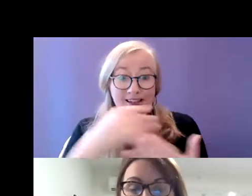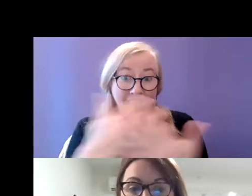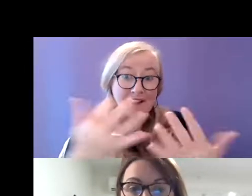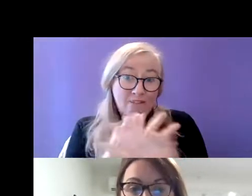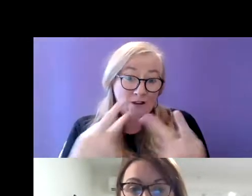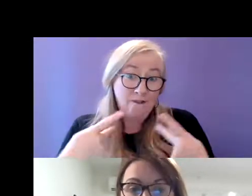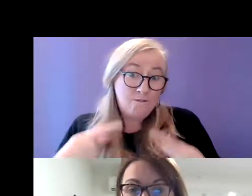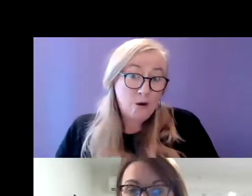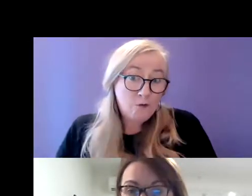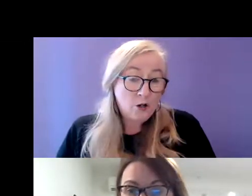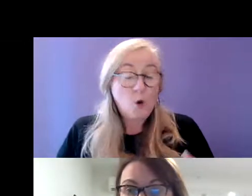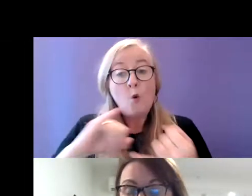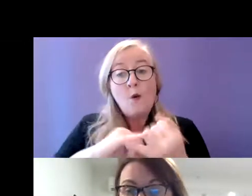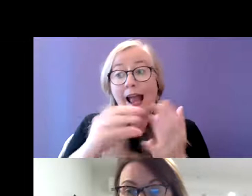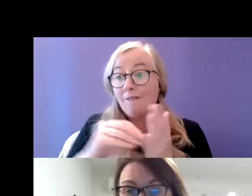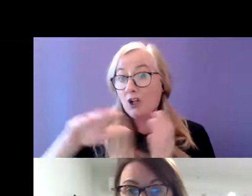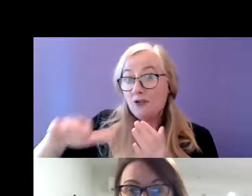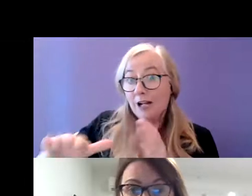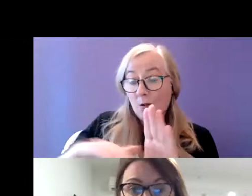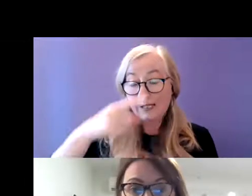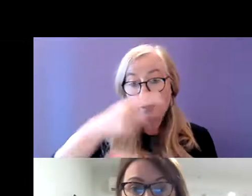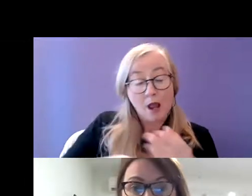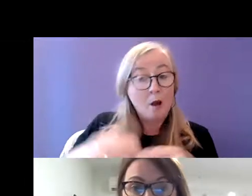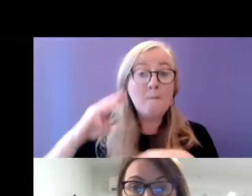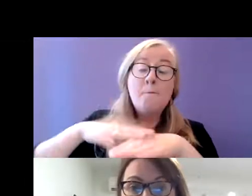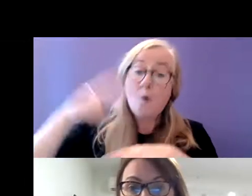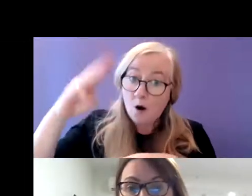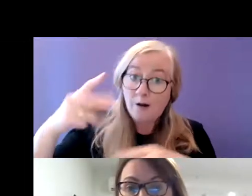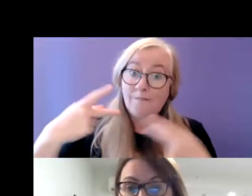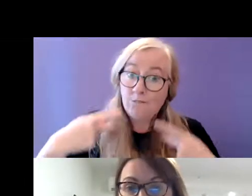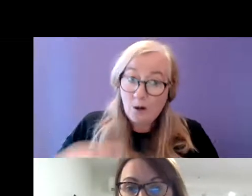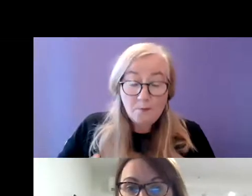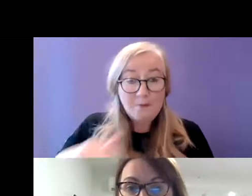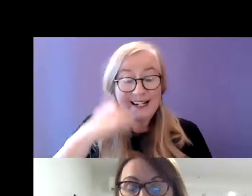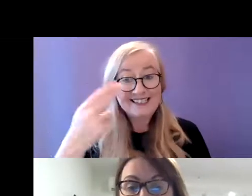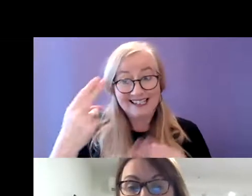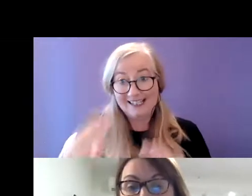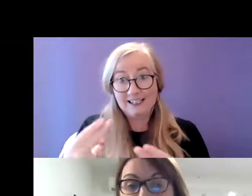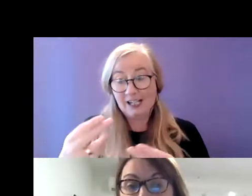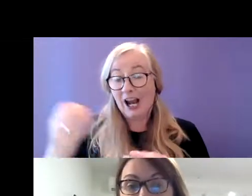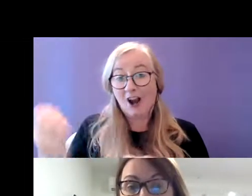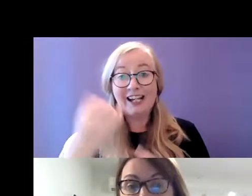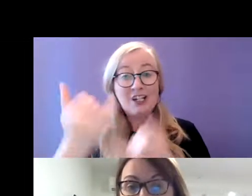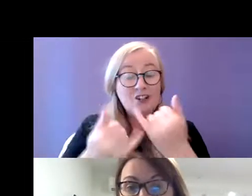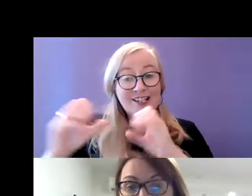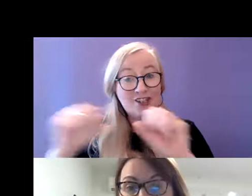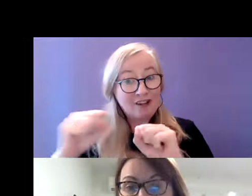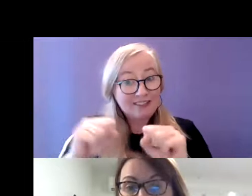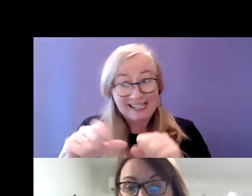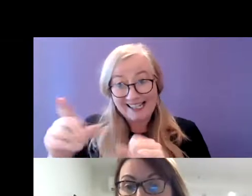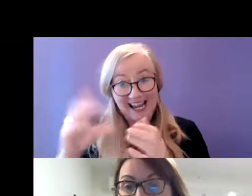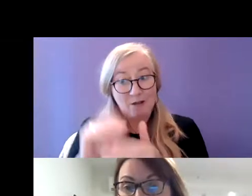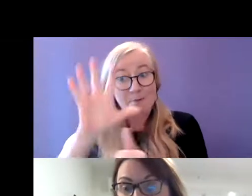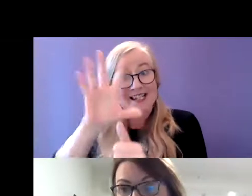For families who have a child with a disability, this is greater because they also have a need to be near services and may have specific housing